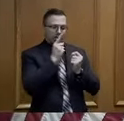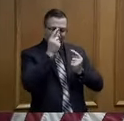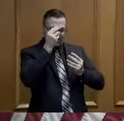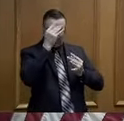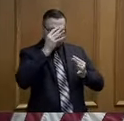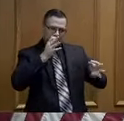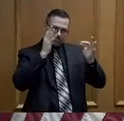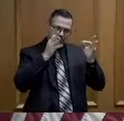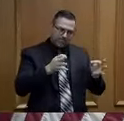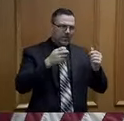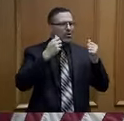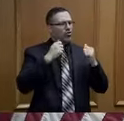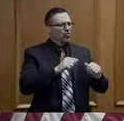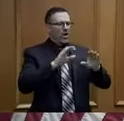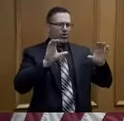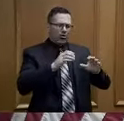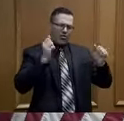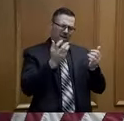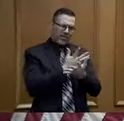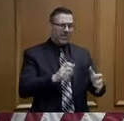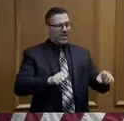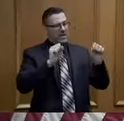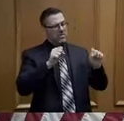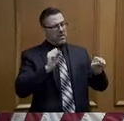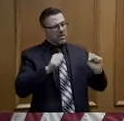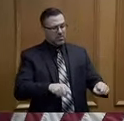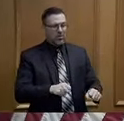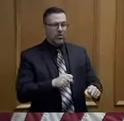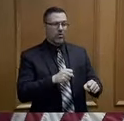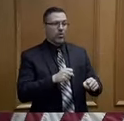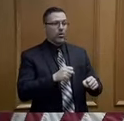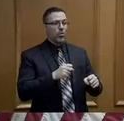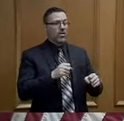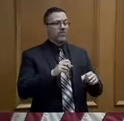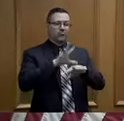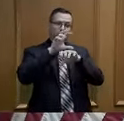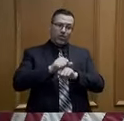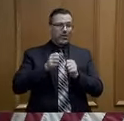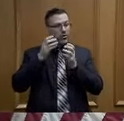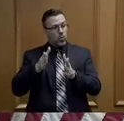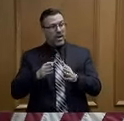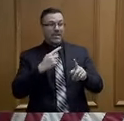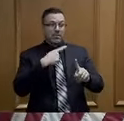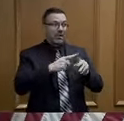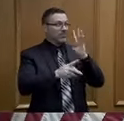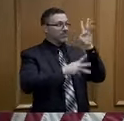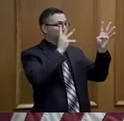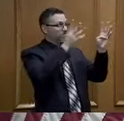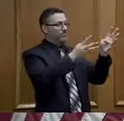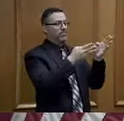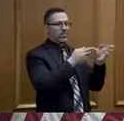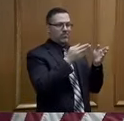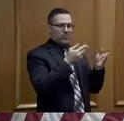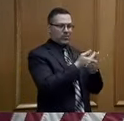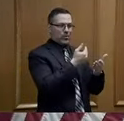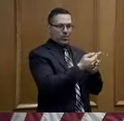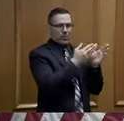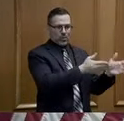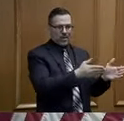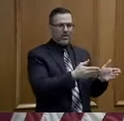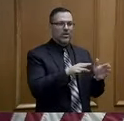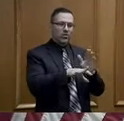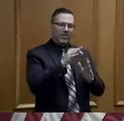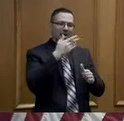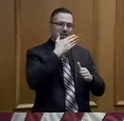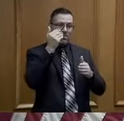are doing everything we can in this state innovatively and creatively to get through this with the best possible results at the